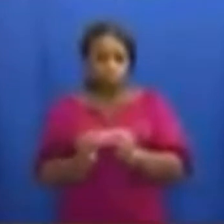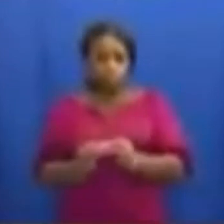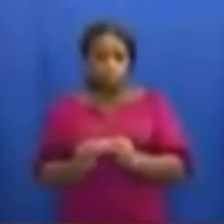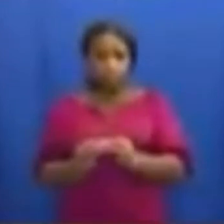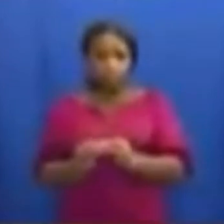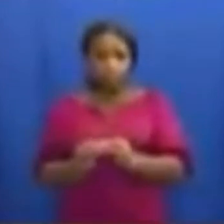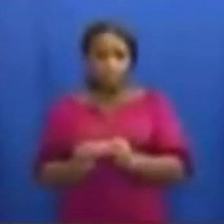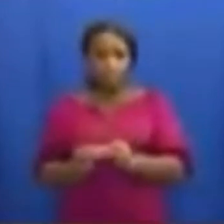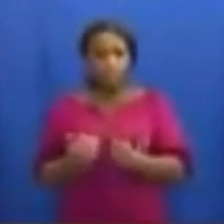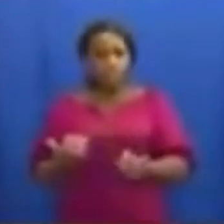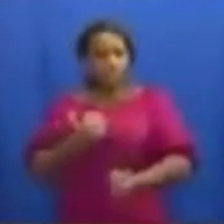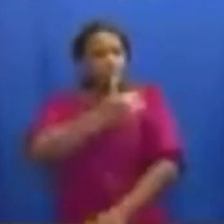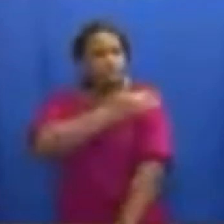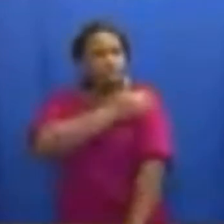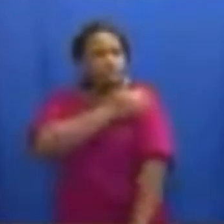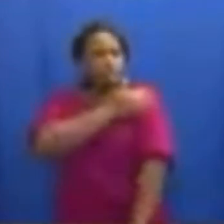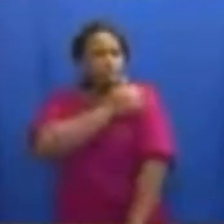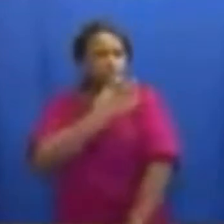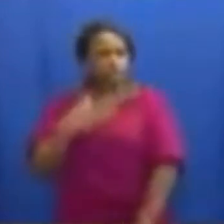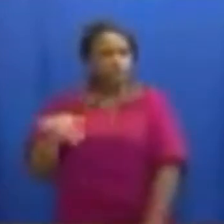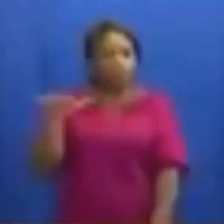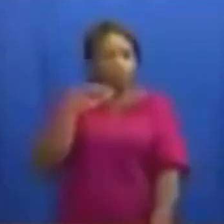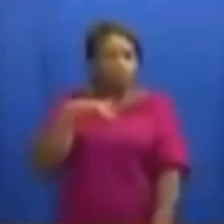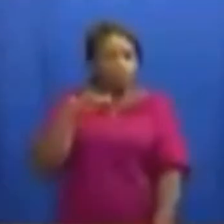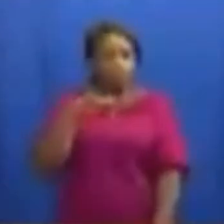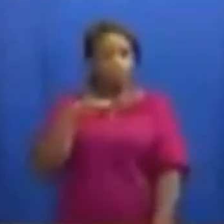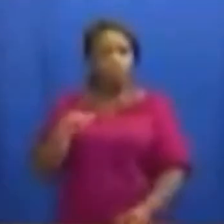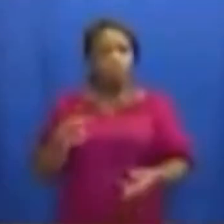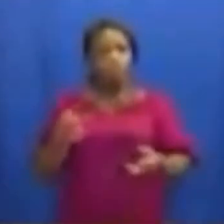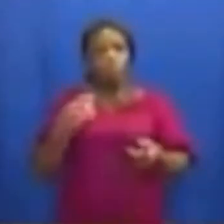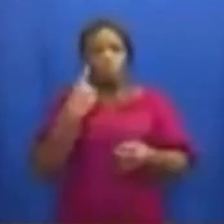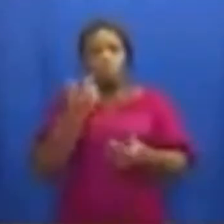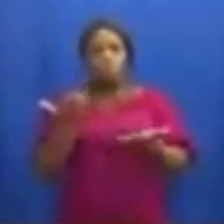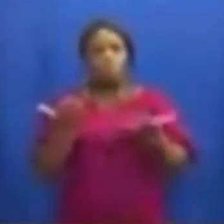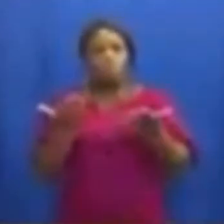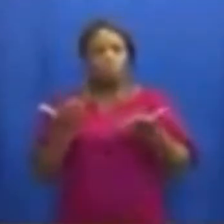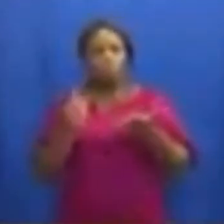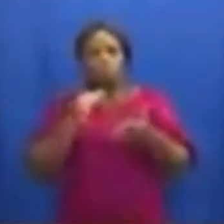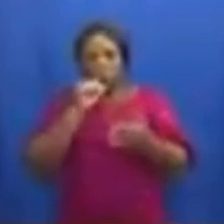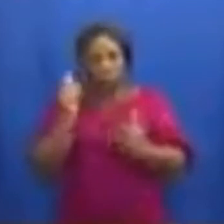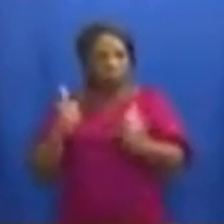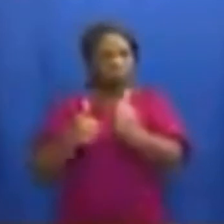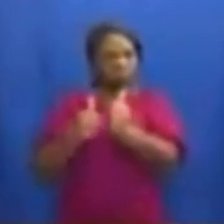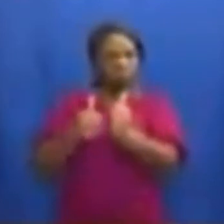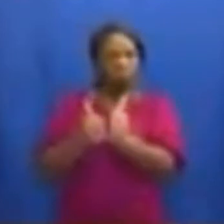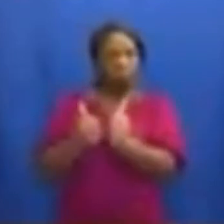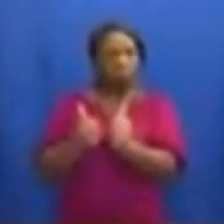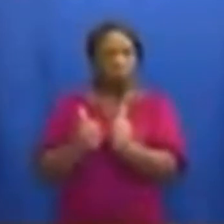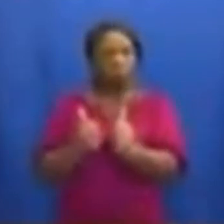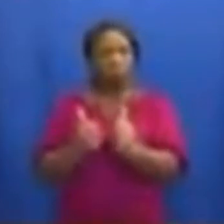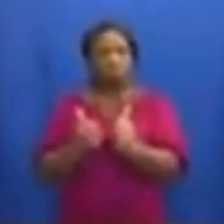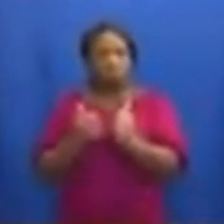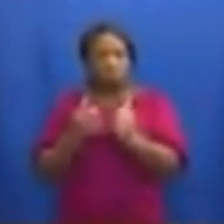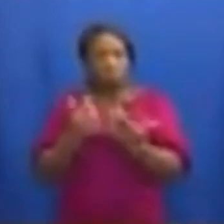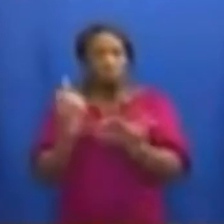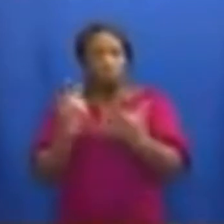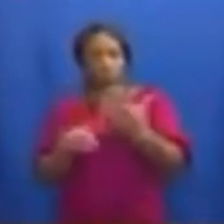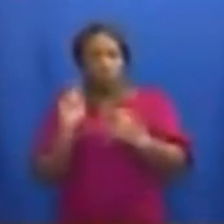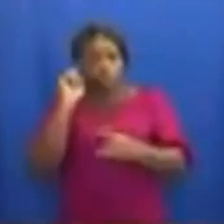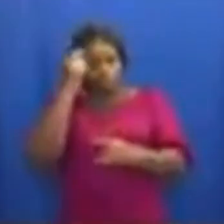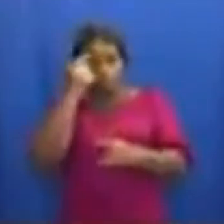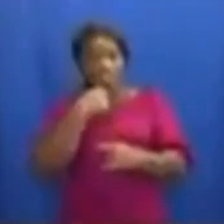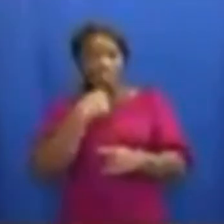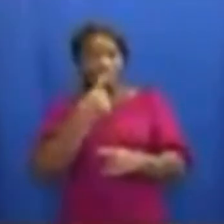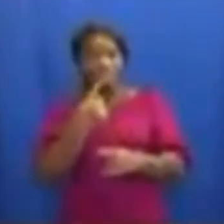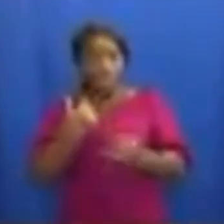Let me remind those amongst us who want to continue to disregard these protocols that severe sanctions